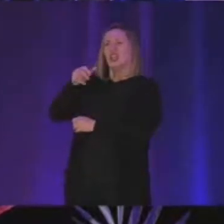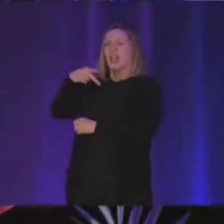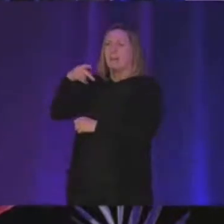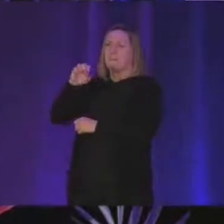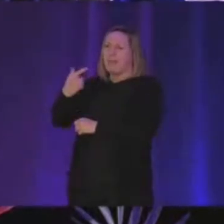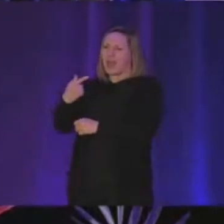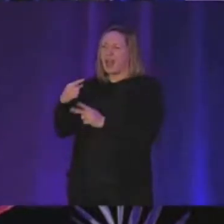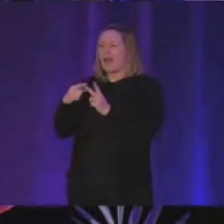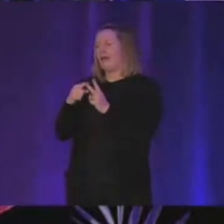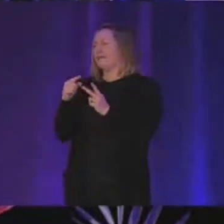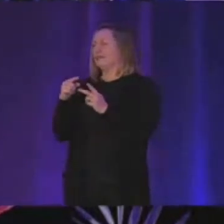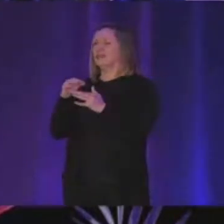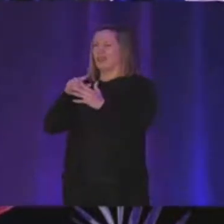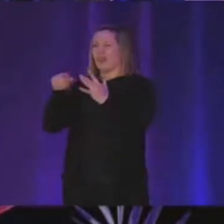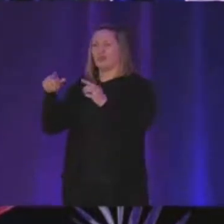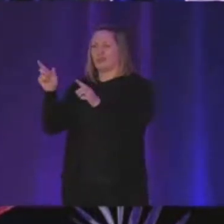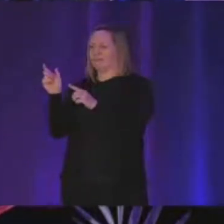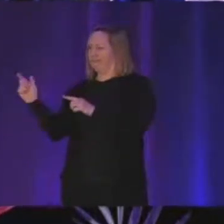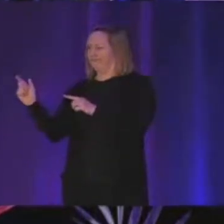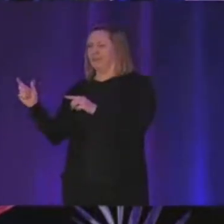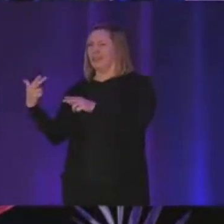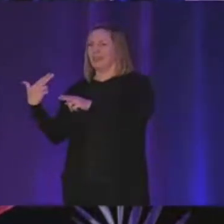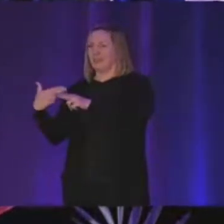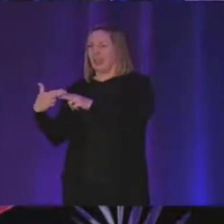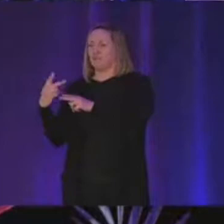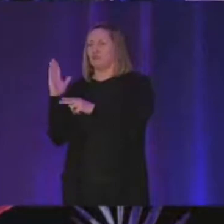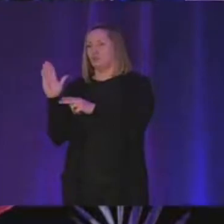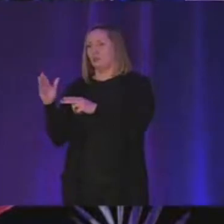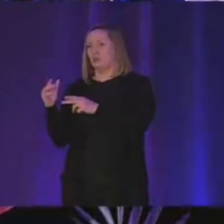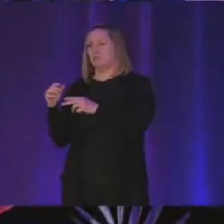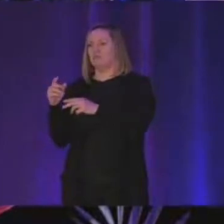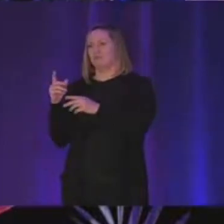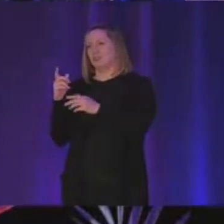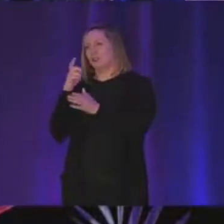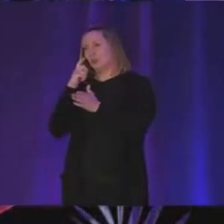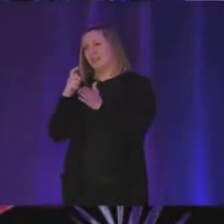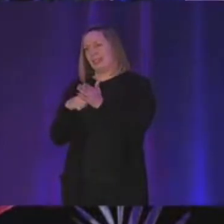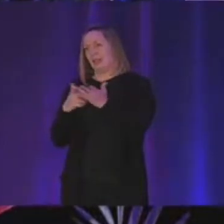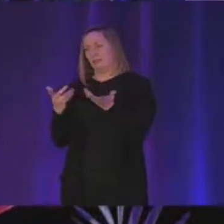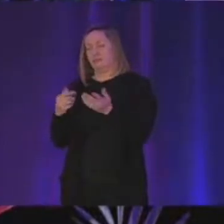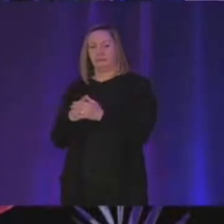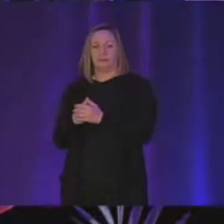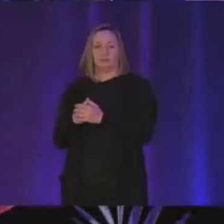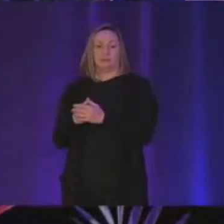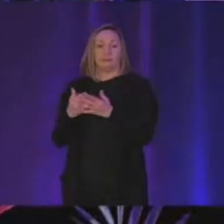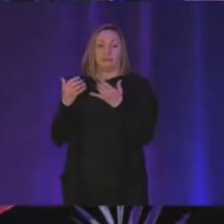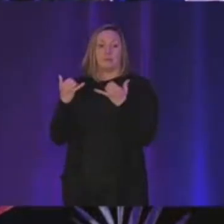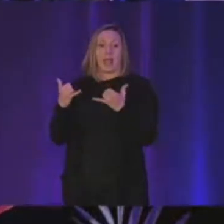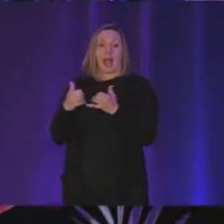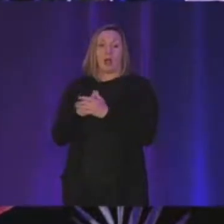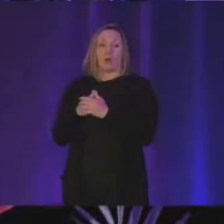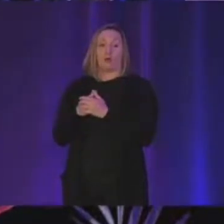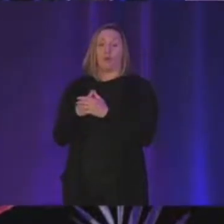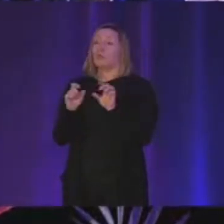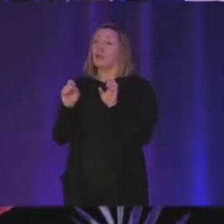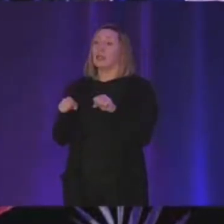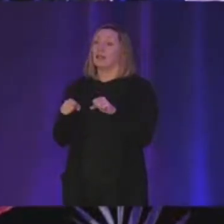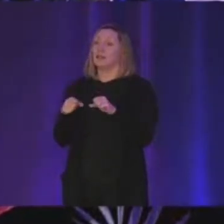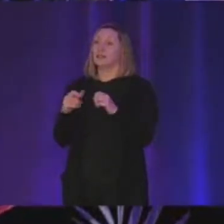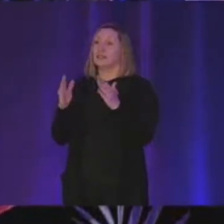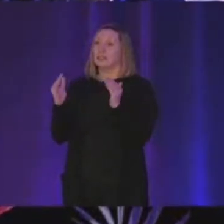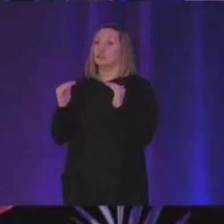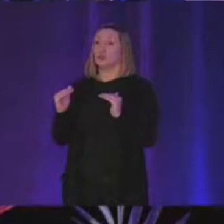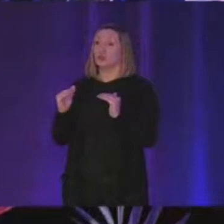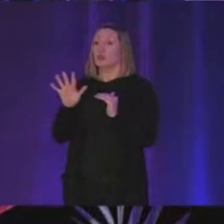so these are like the names uh you are going to uh like see and here and so now uh we are able to get to